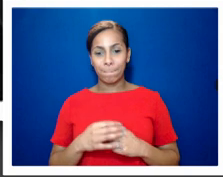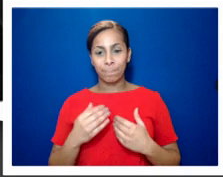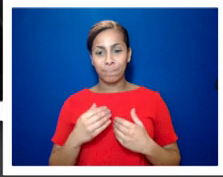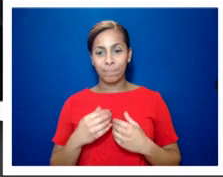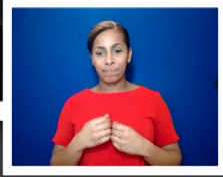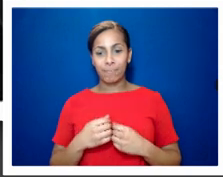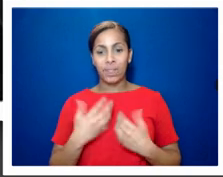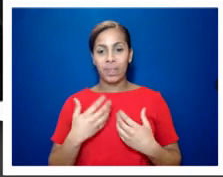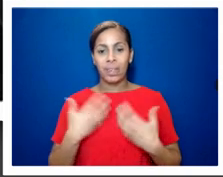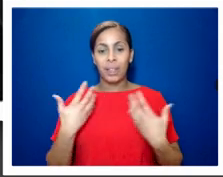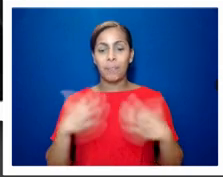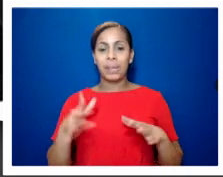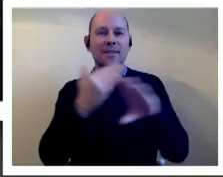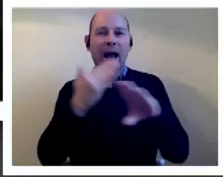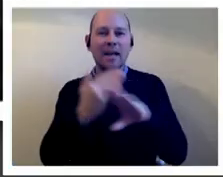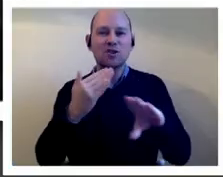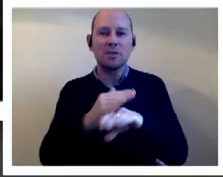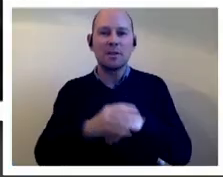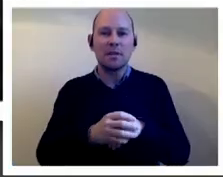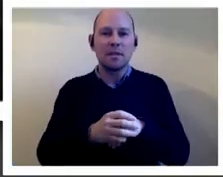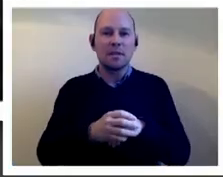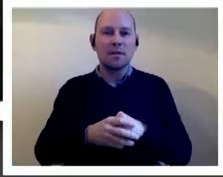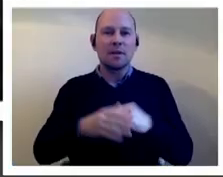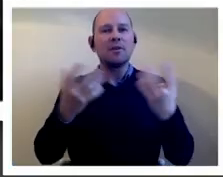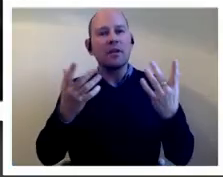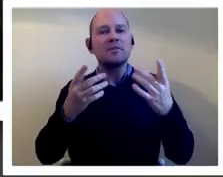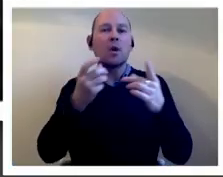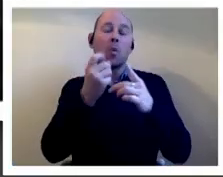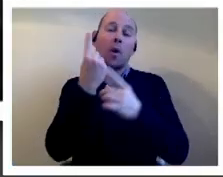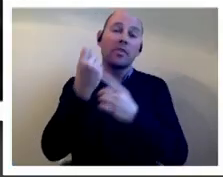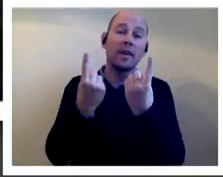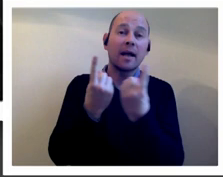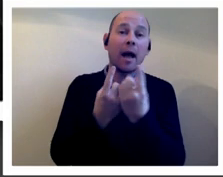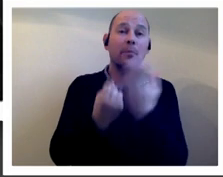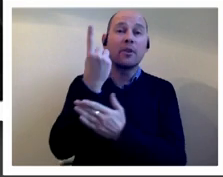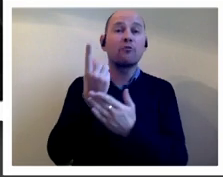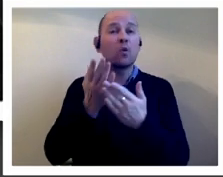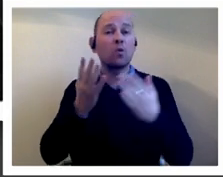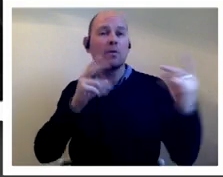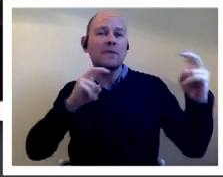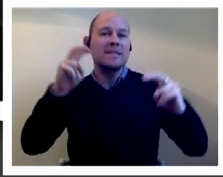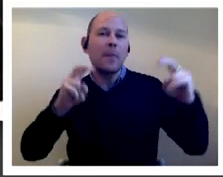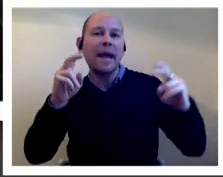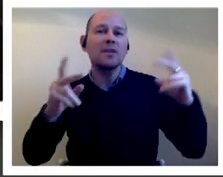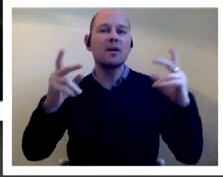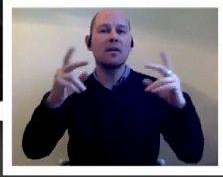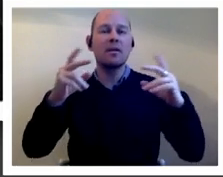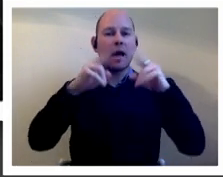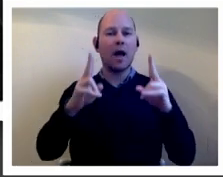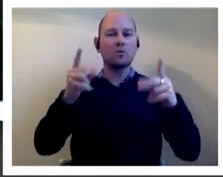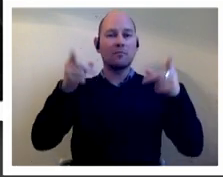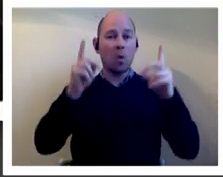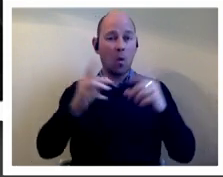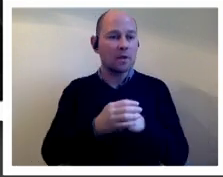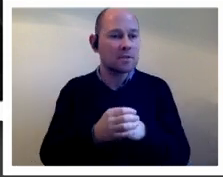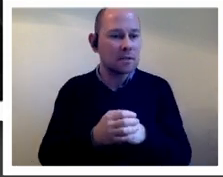so one of the first most famous acts of protest occurred during a house of lords debate that took place on the 2nd of february 1988 a